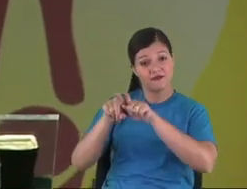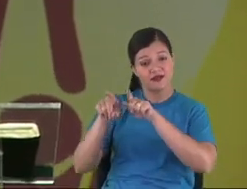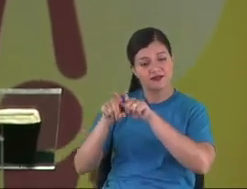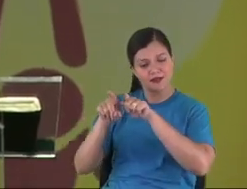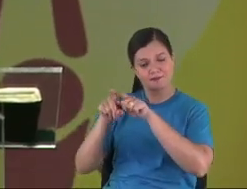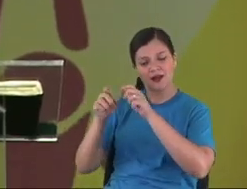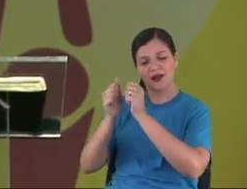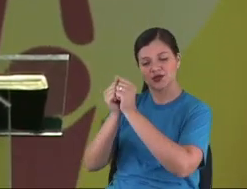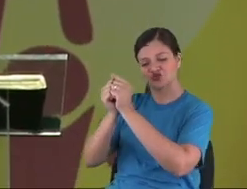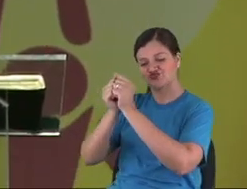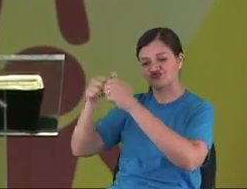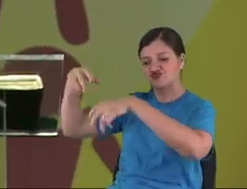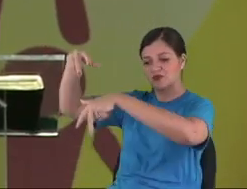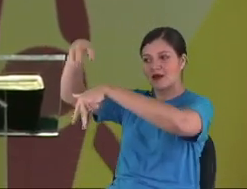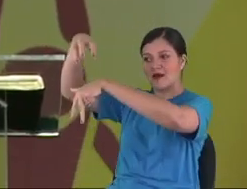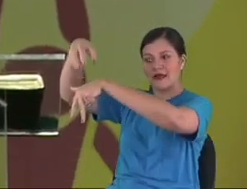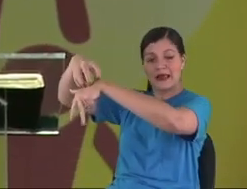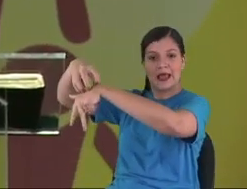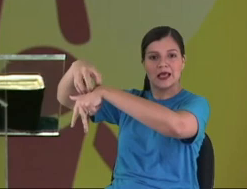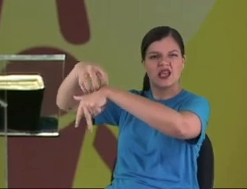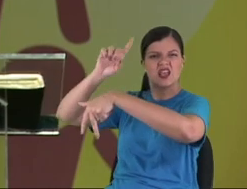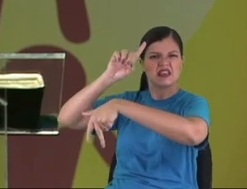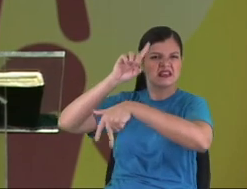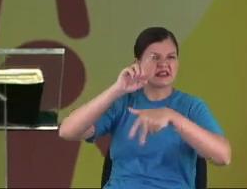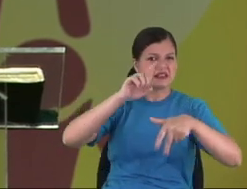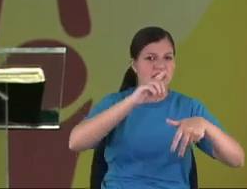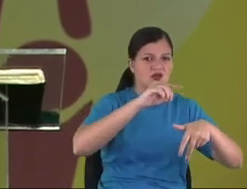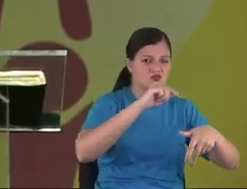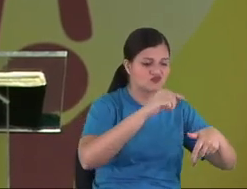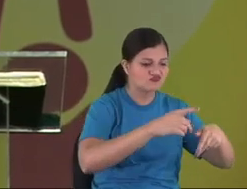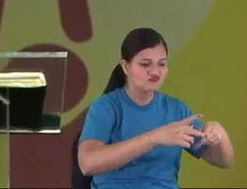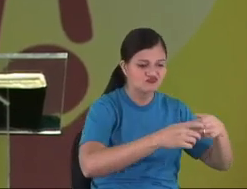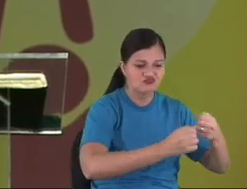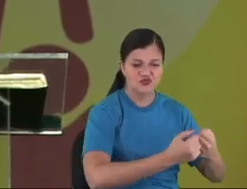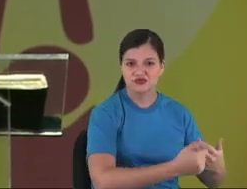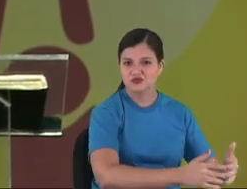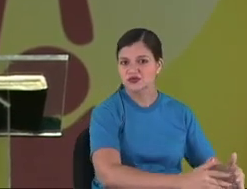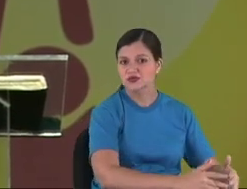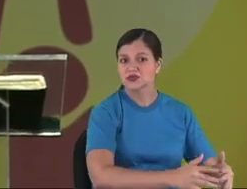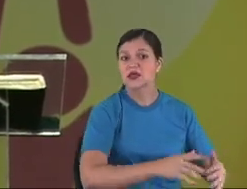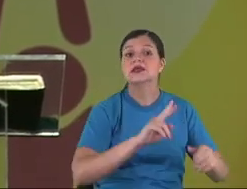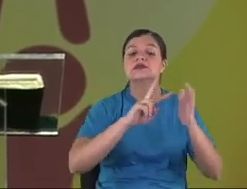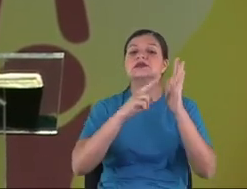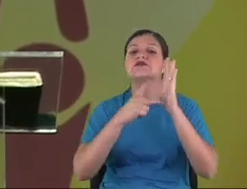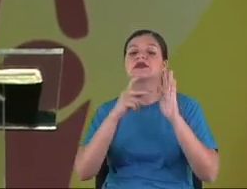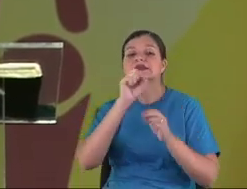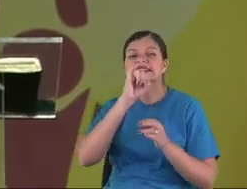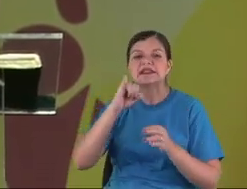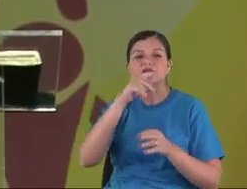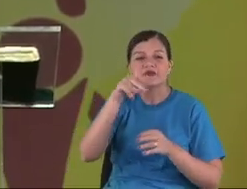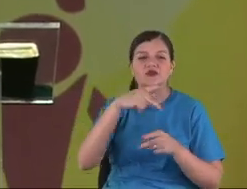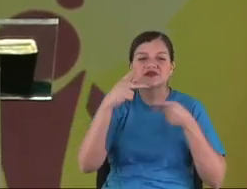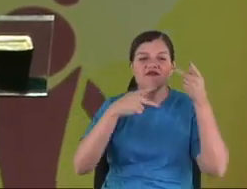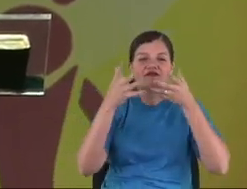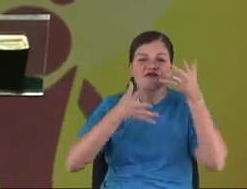in front of kings. If you speak well, you'll be in a